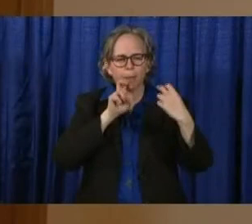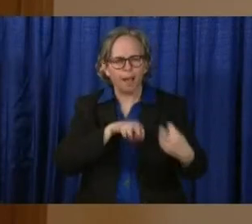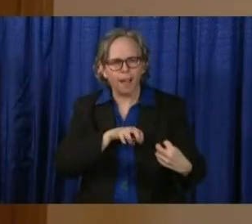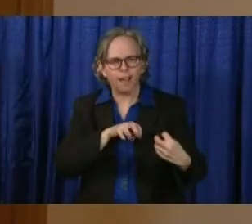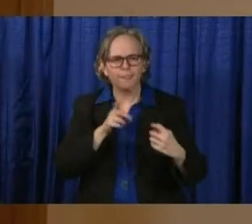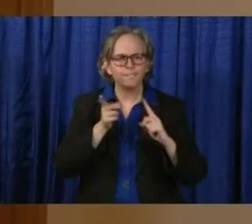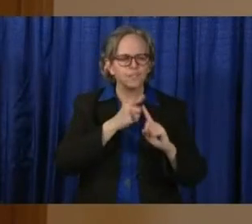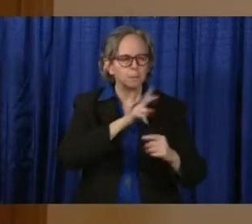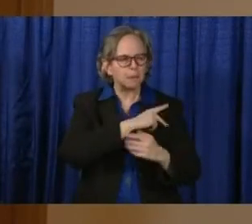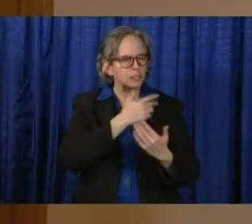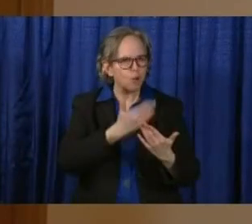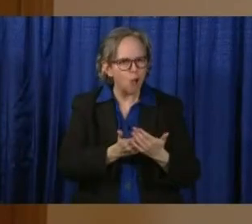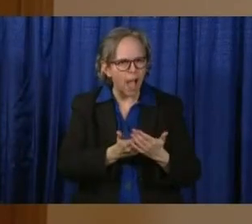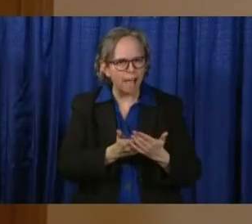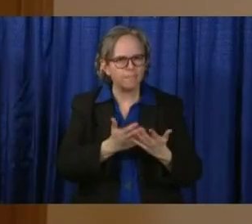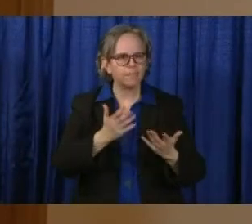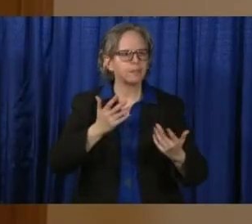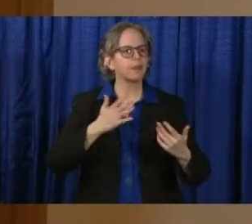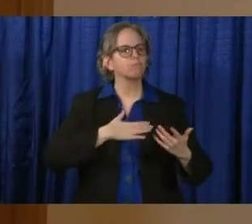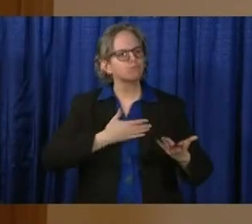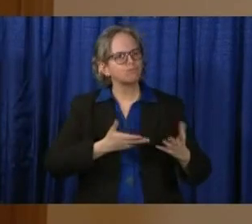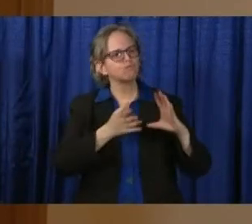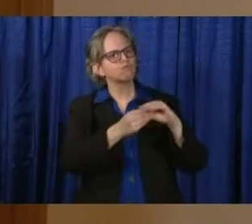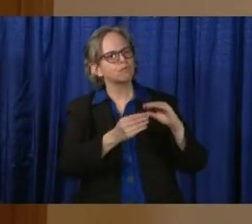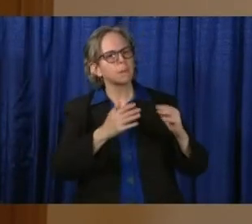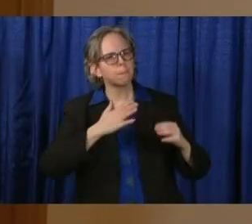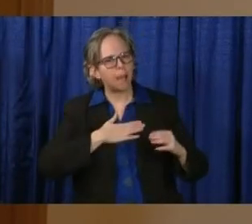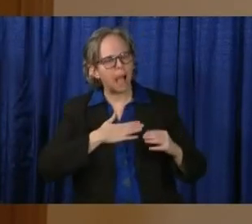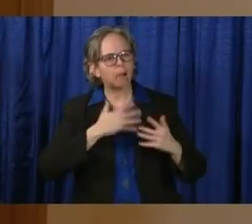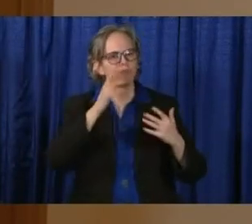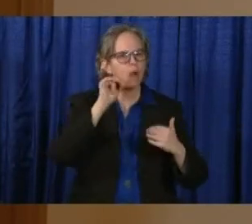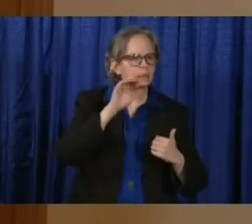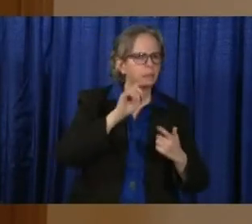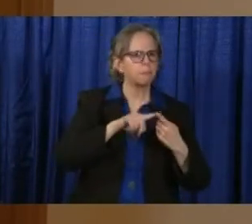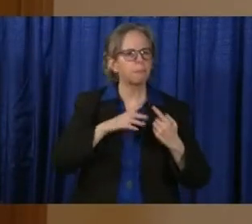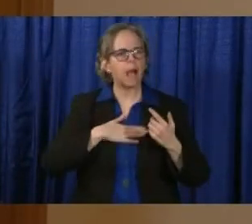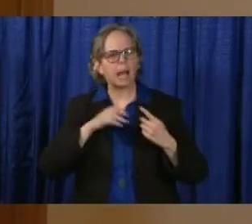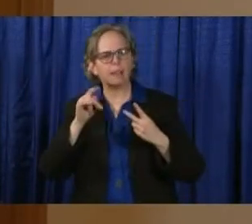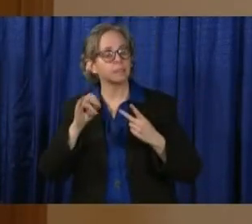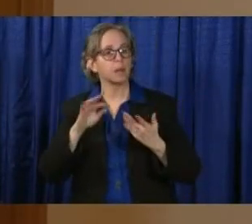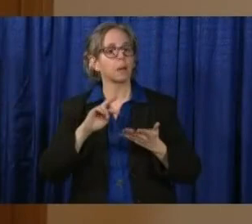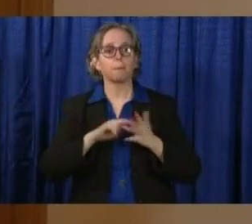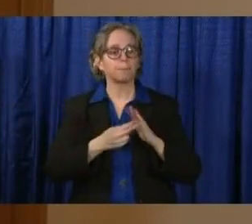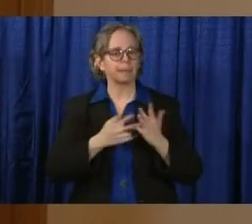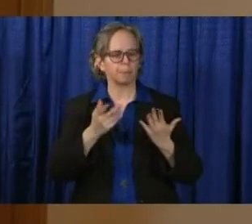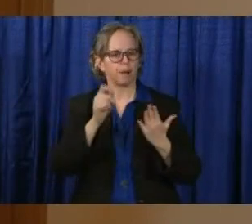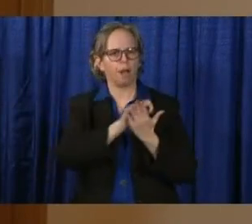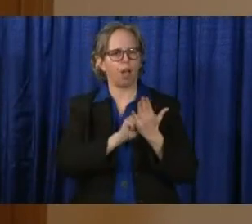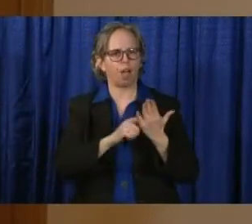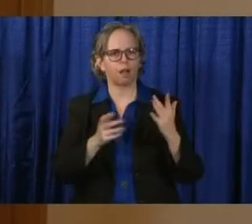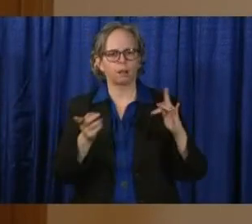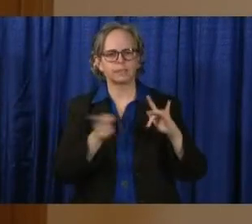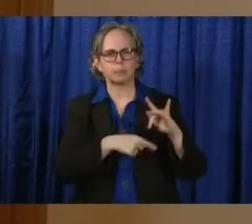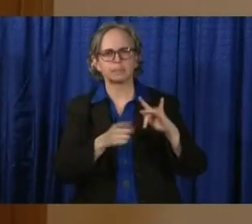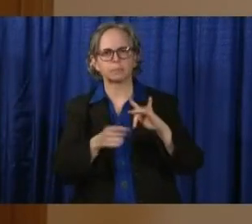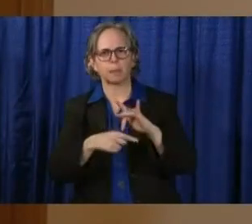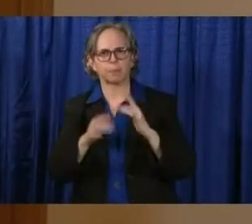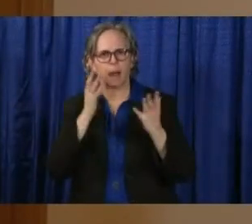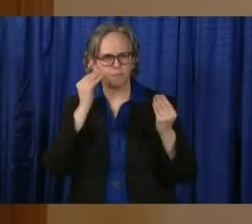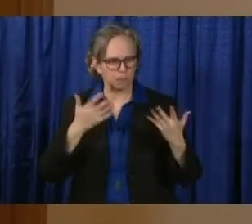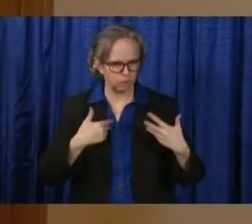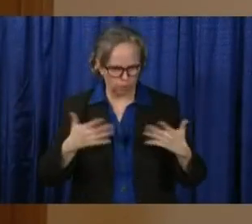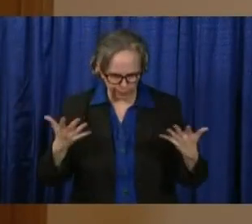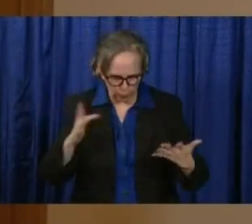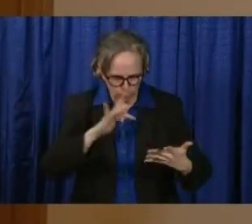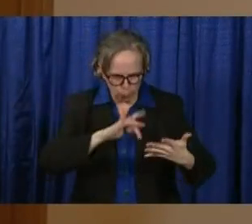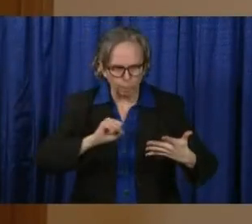people are opting out of filling out that part when they're being admitted to the hospital. So, the hospitals are giving us that data that they